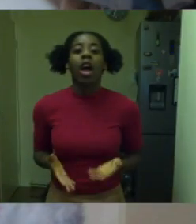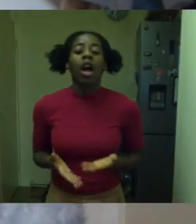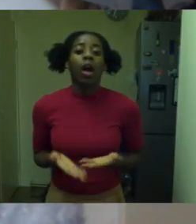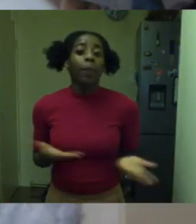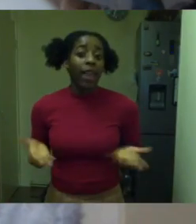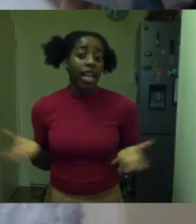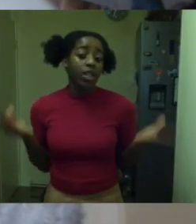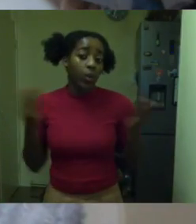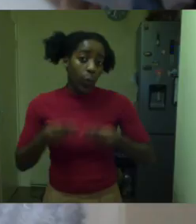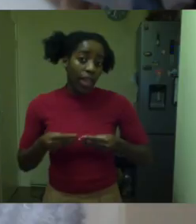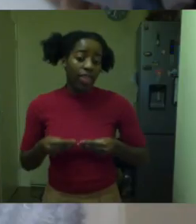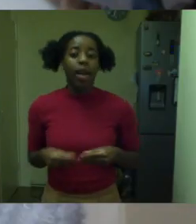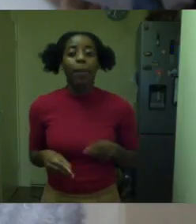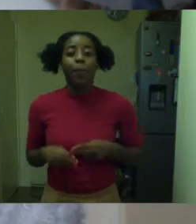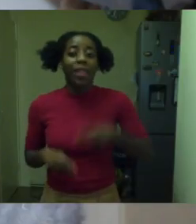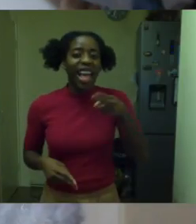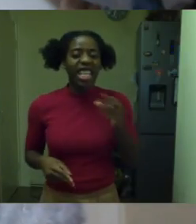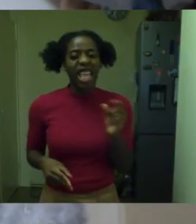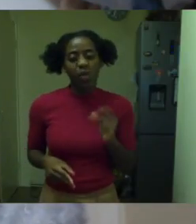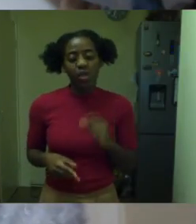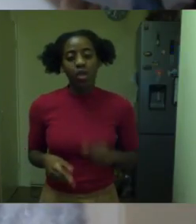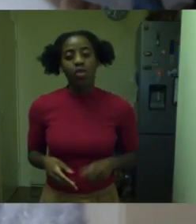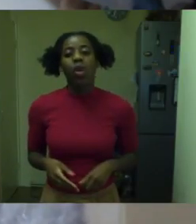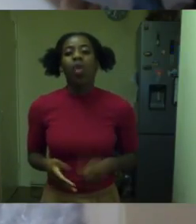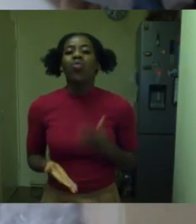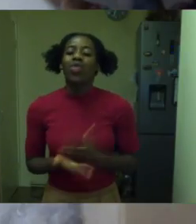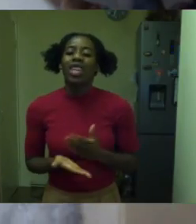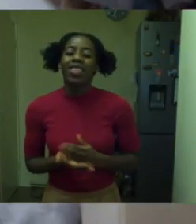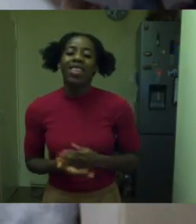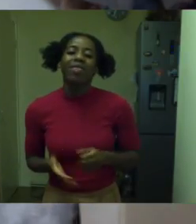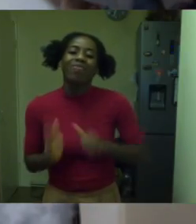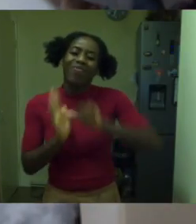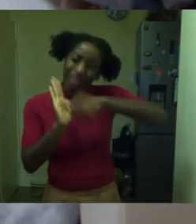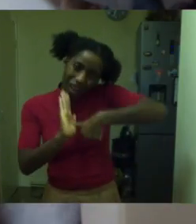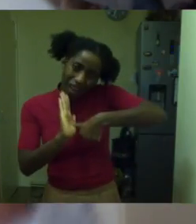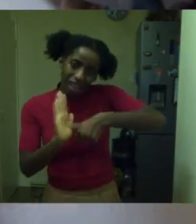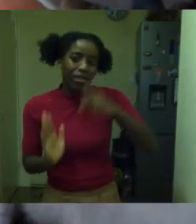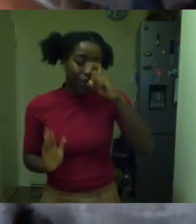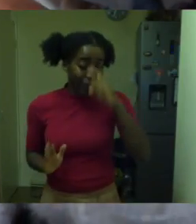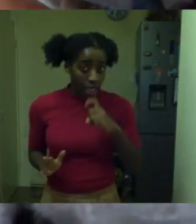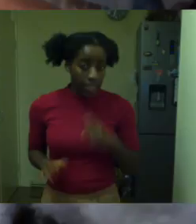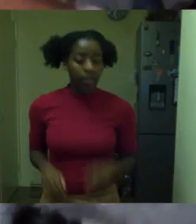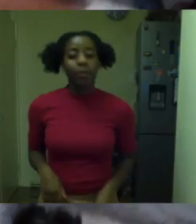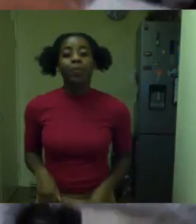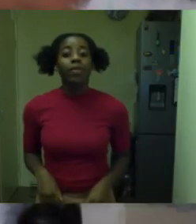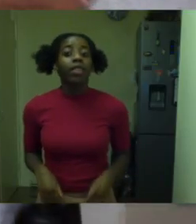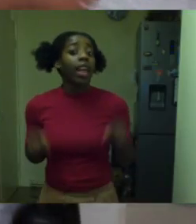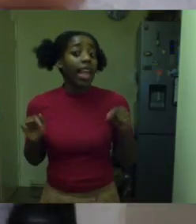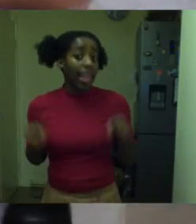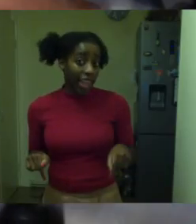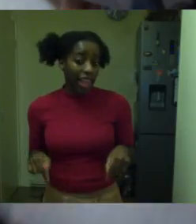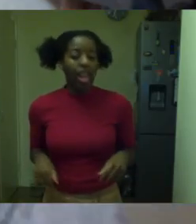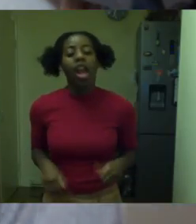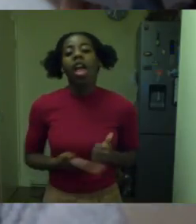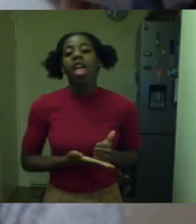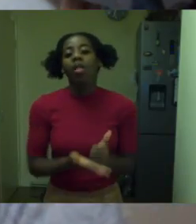Finding a play with a black character is really hard for me anyway in my experience. So these are some of the methods that